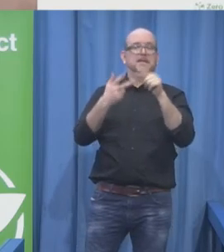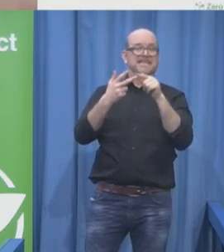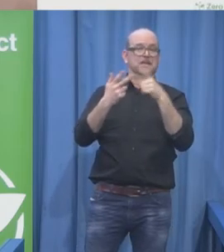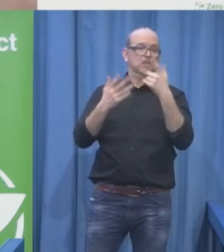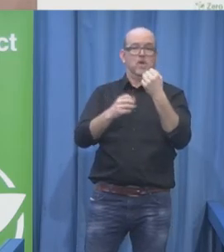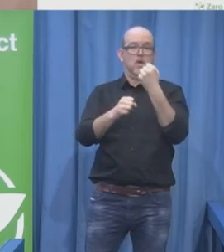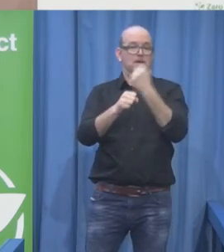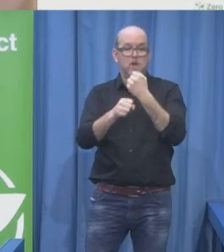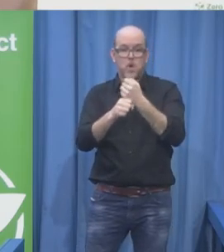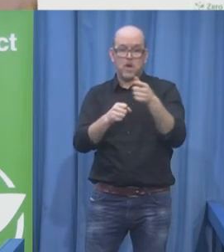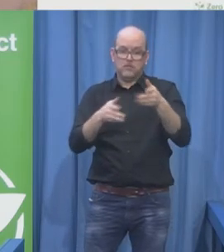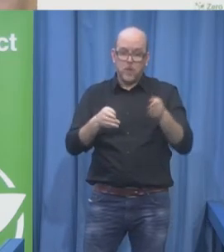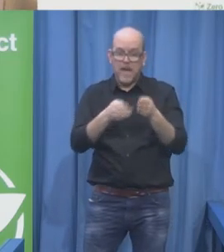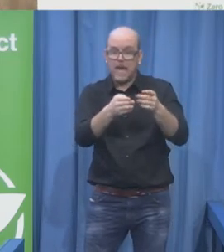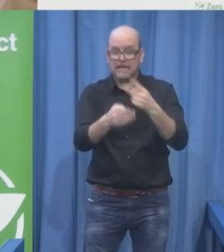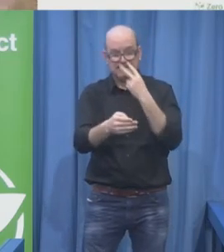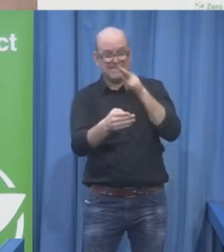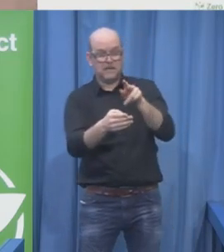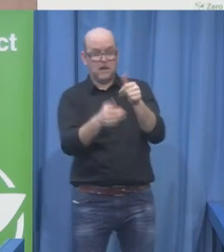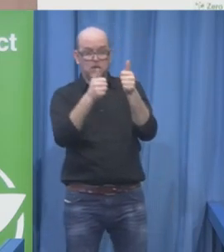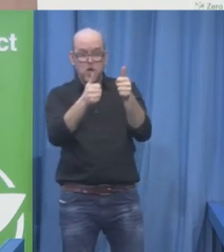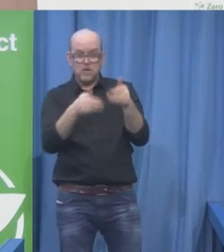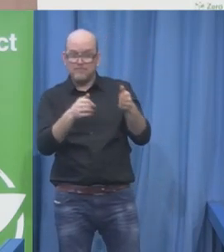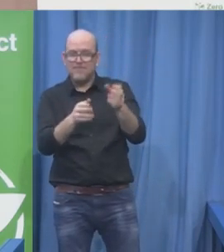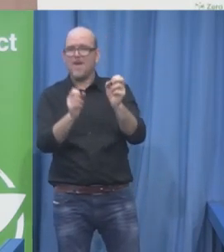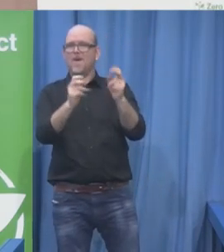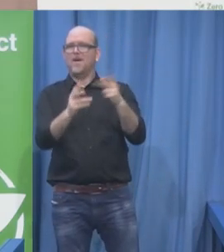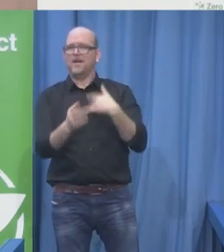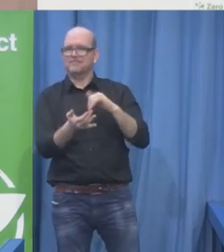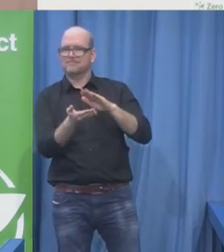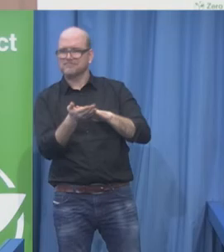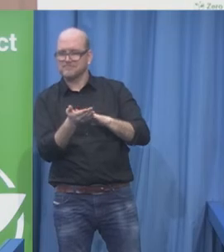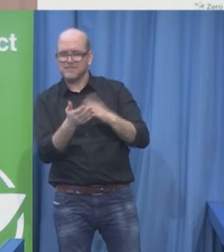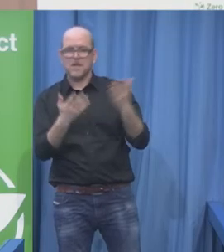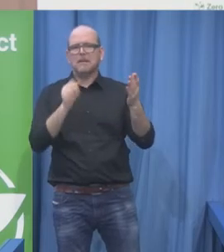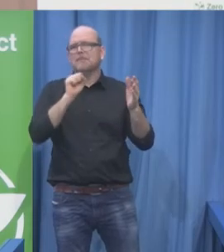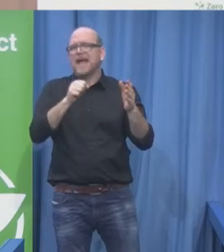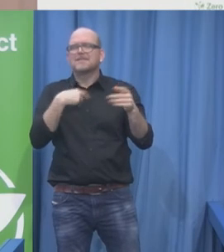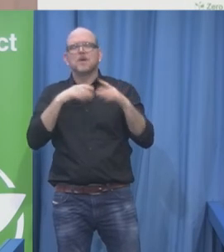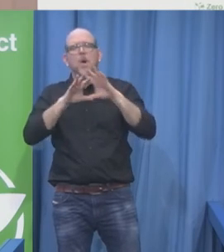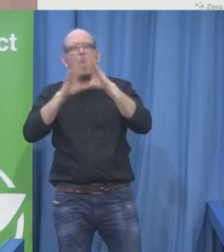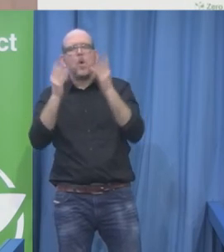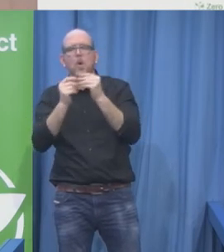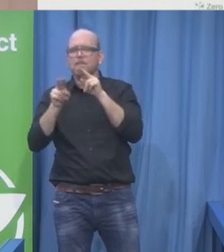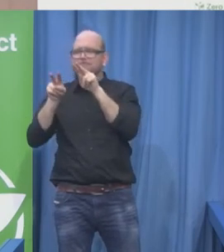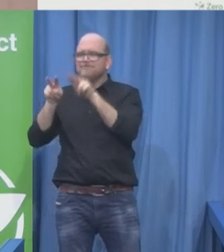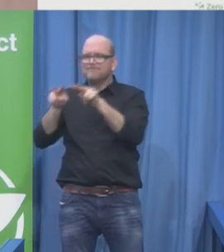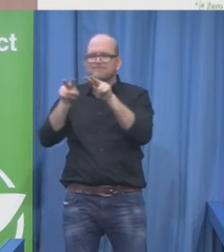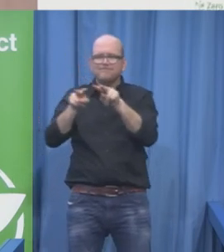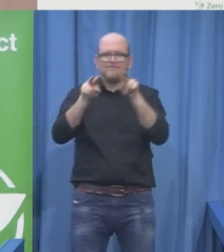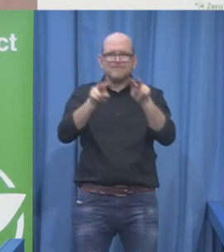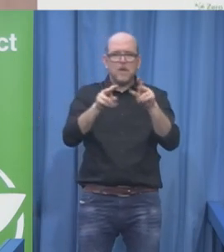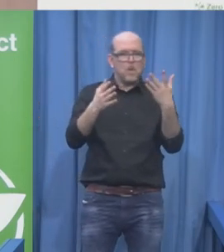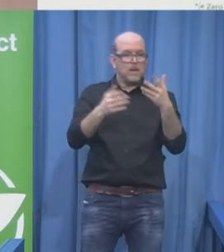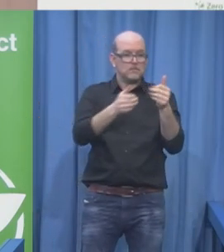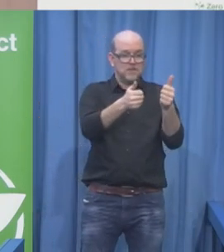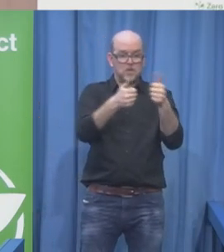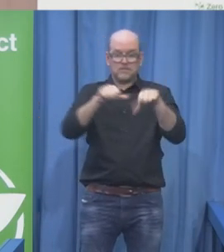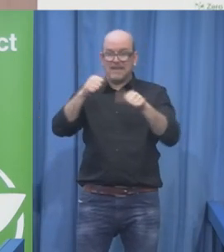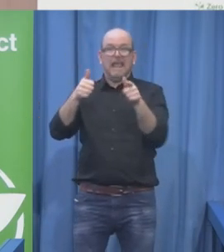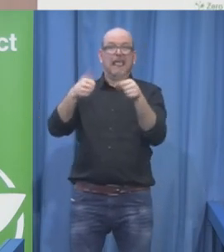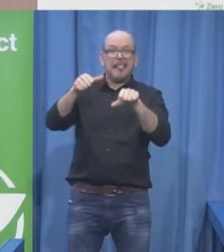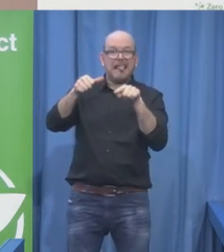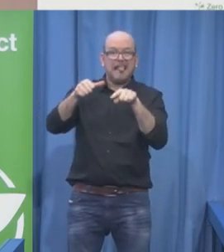that have already started implementing this kind of action by empowering persons with disabilities in the